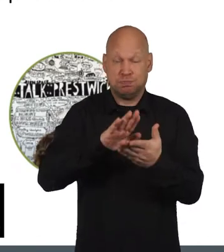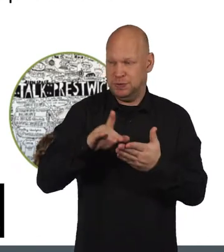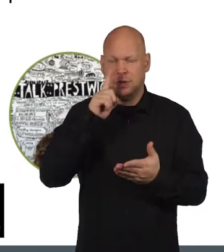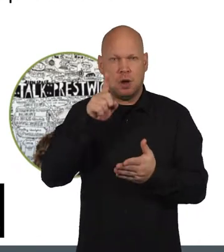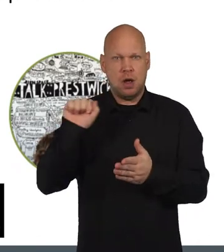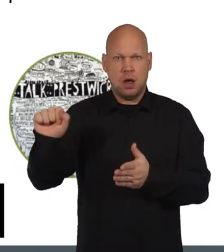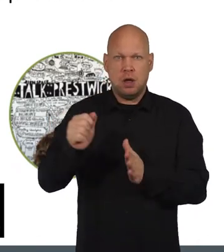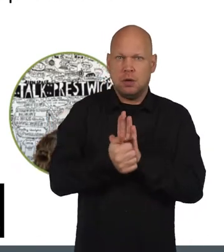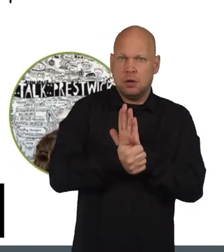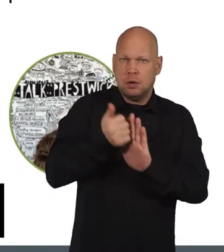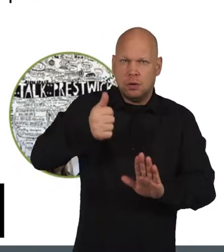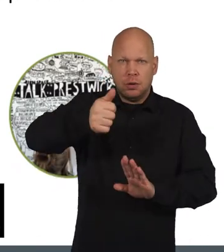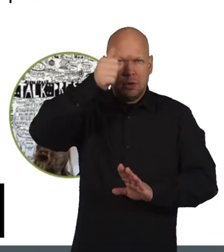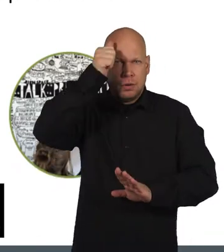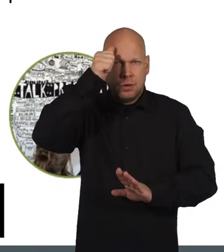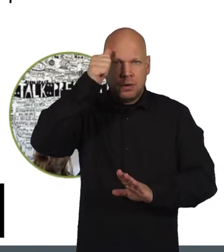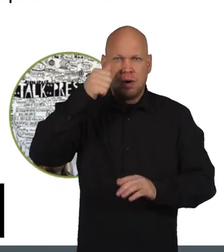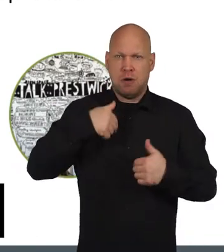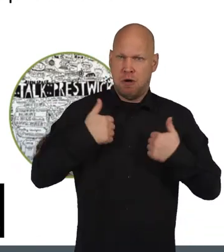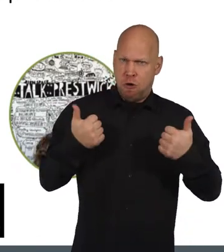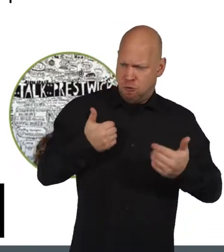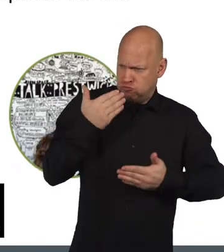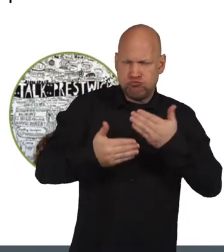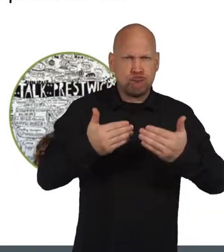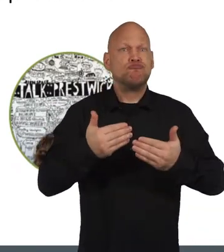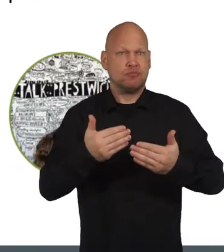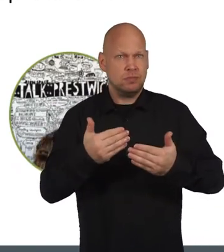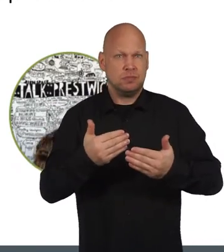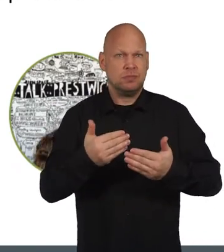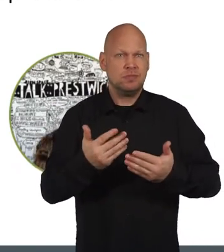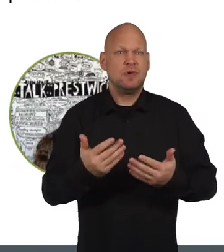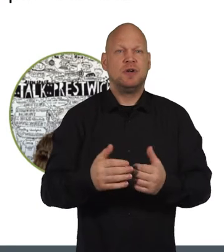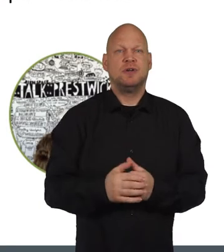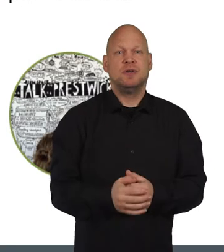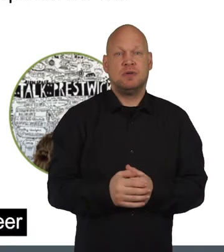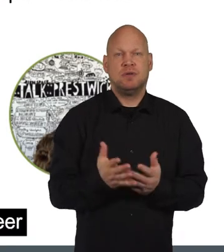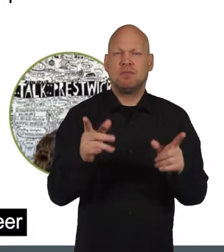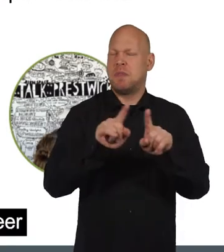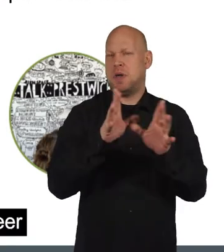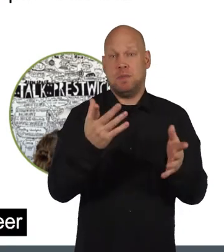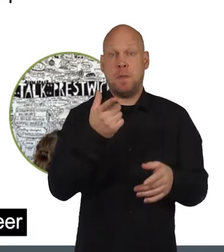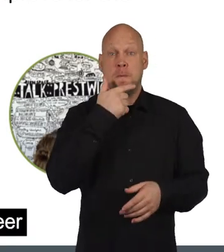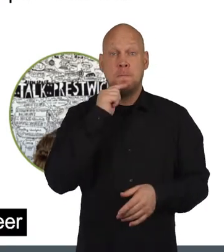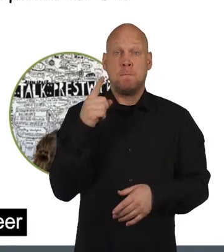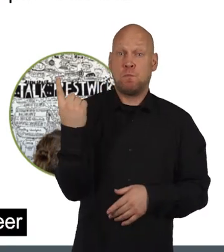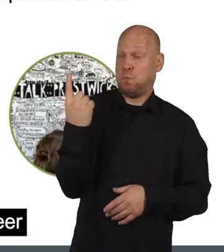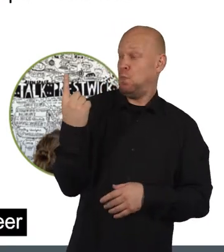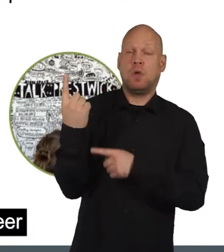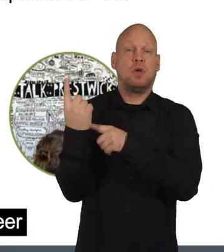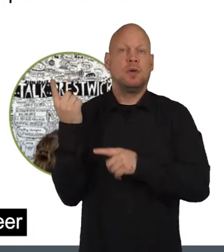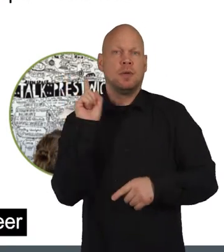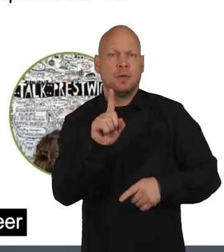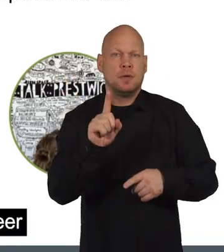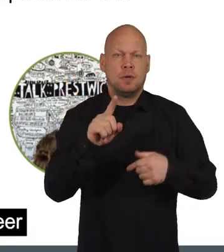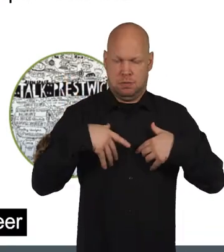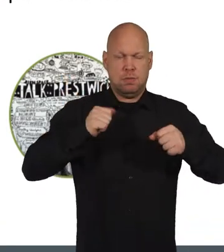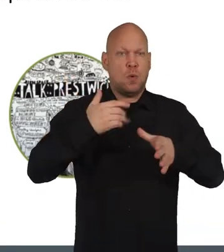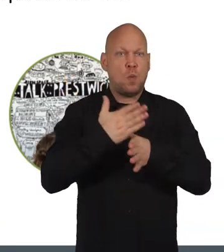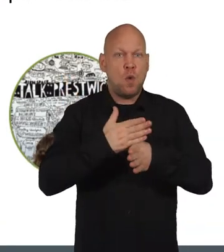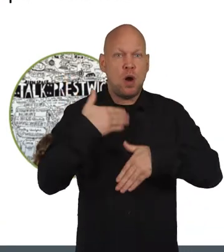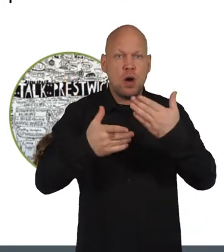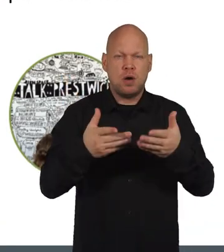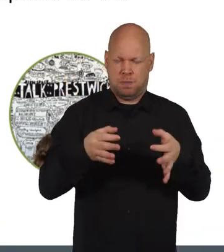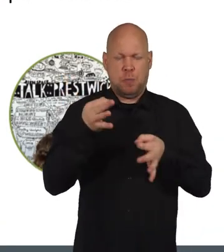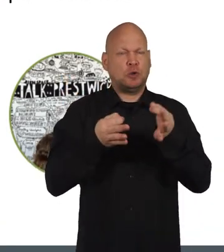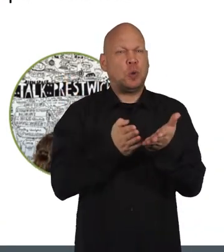increase their skills, knowledge, confidence and awareness. For instance, someone can start their career